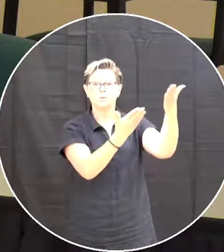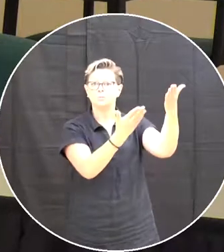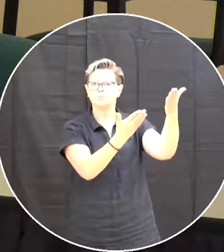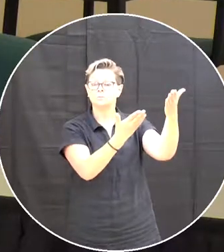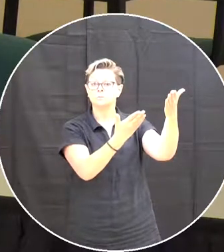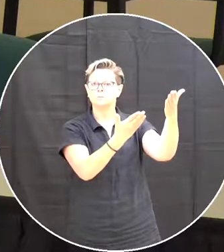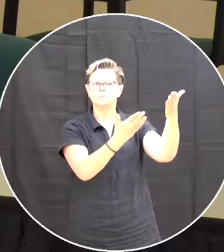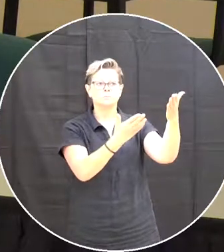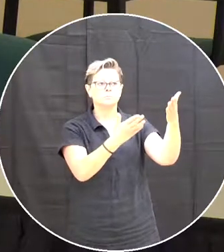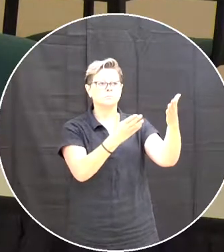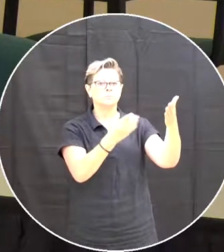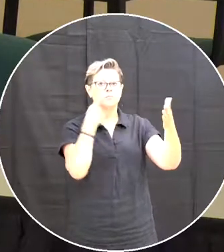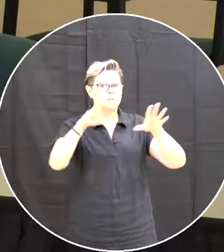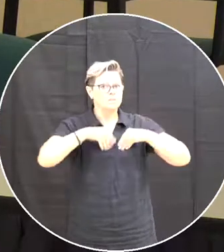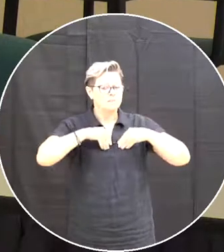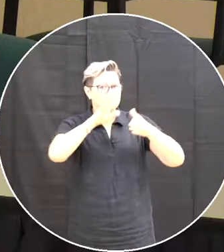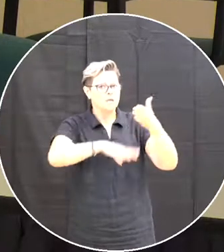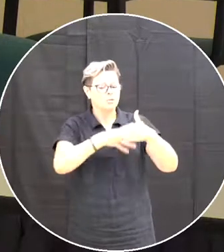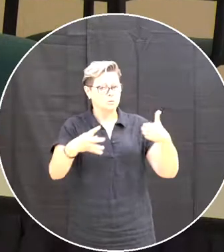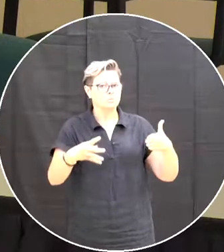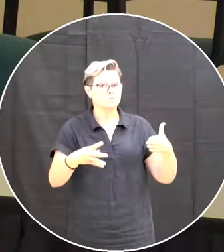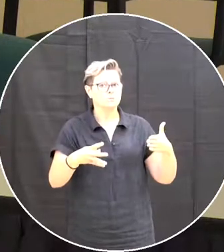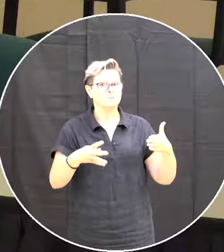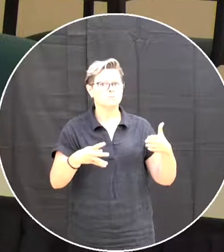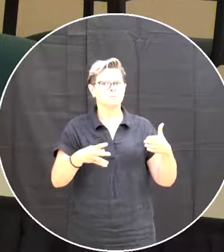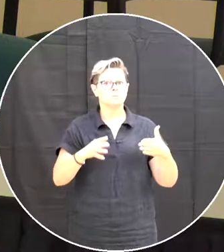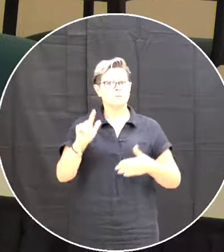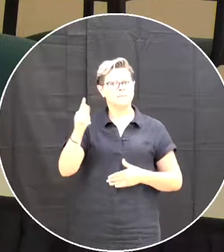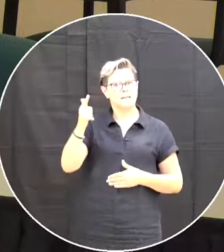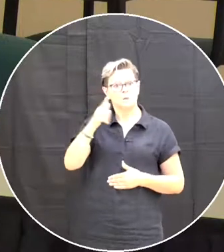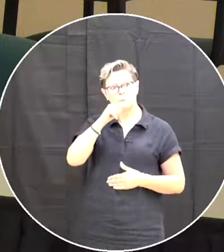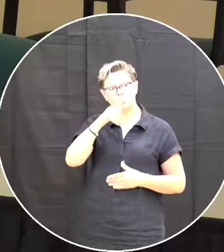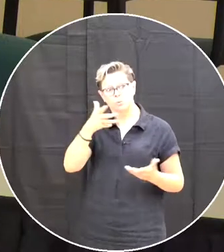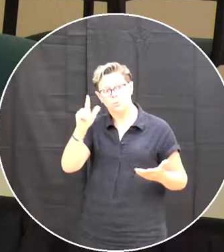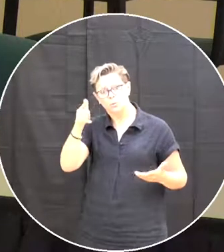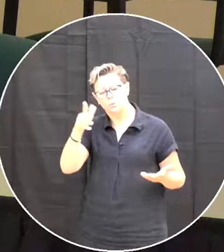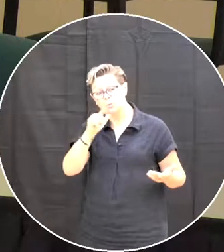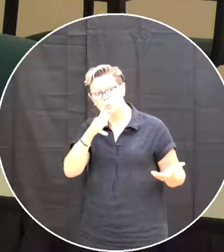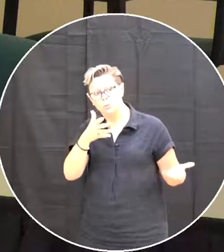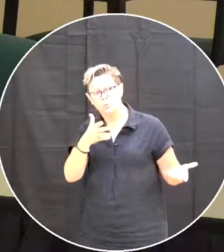to accept the schedule all right and the seconder was who willing